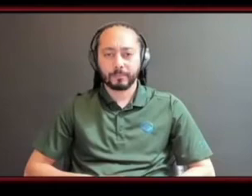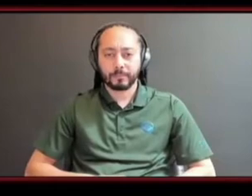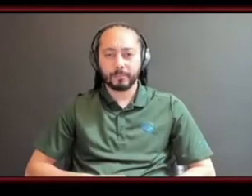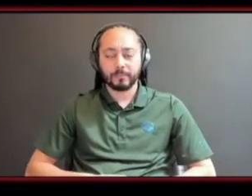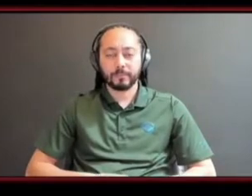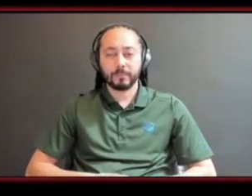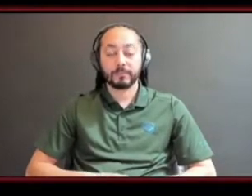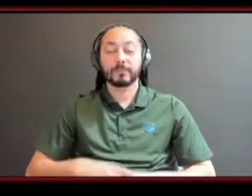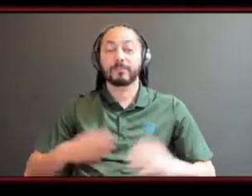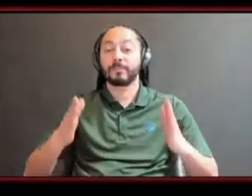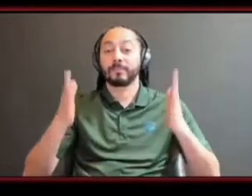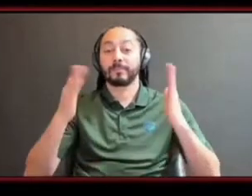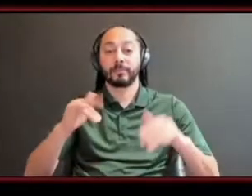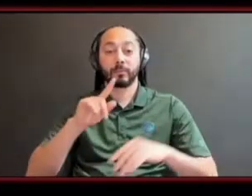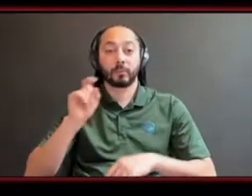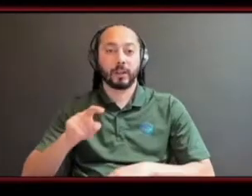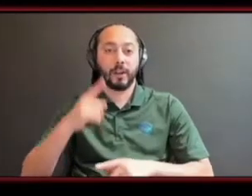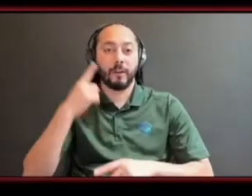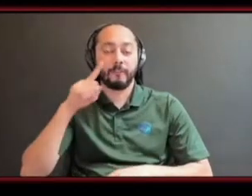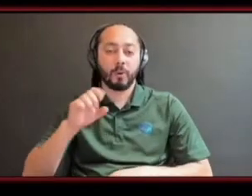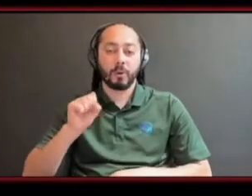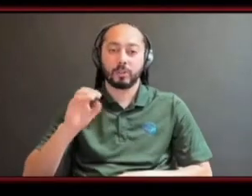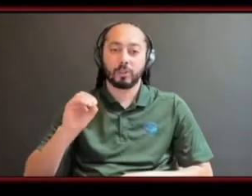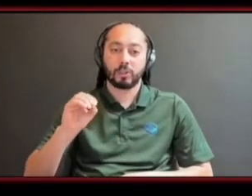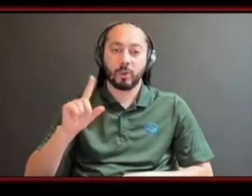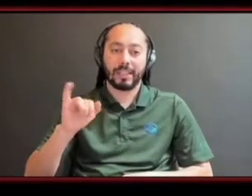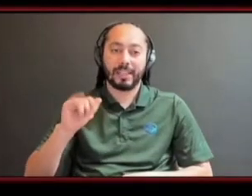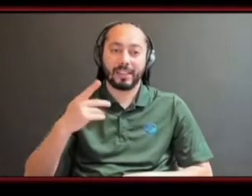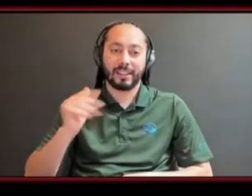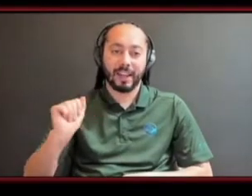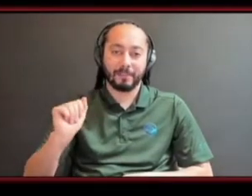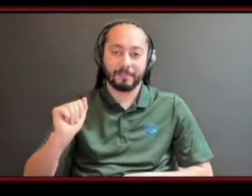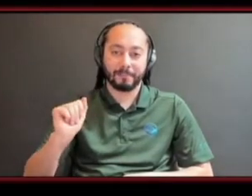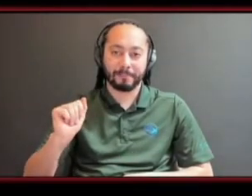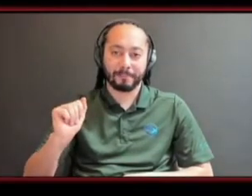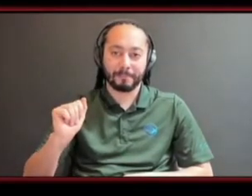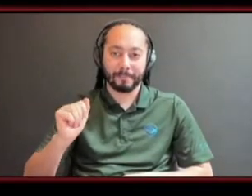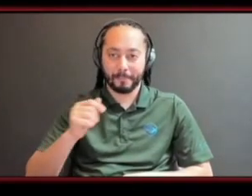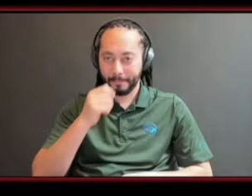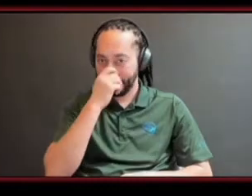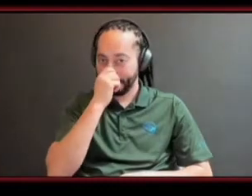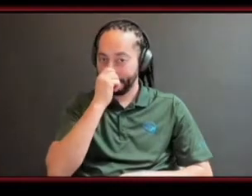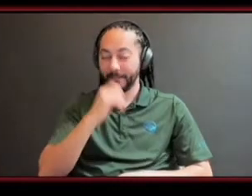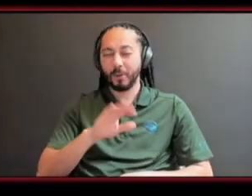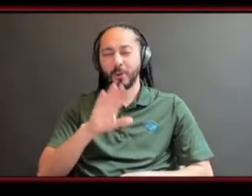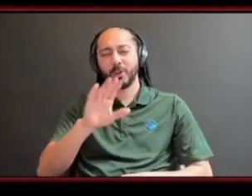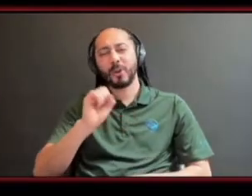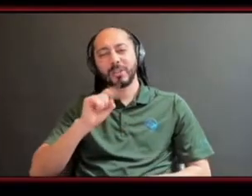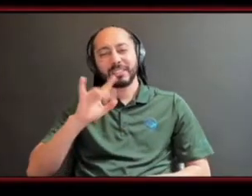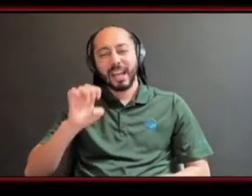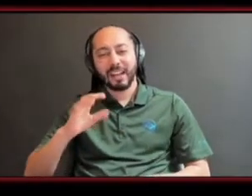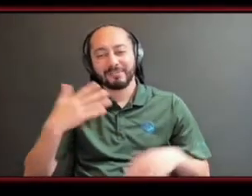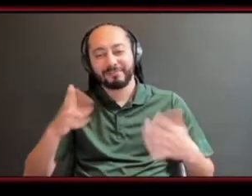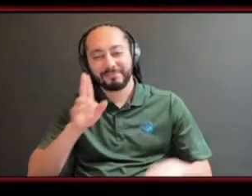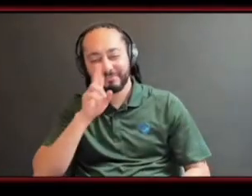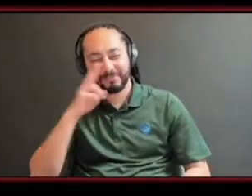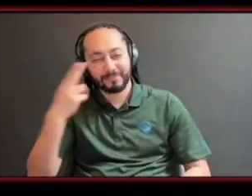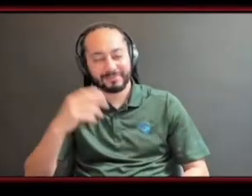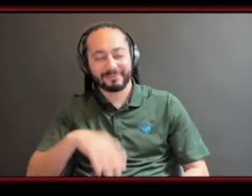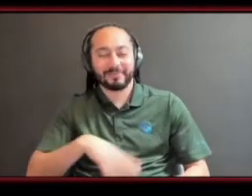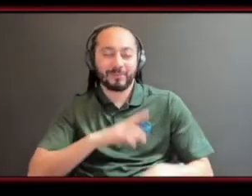to the next question and this is for my sister salita um so you have a very unique style in all aspects of the work that you do